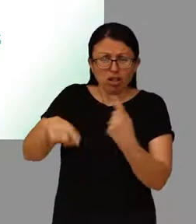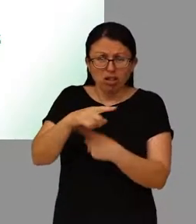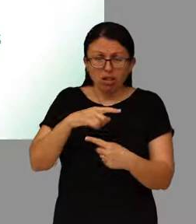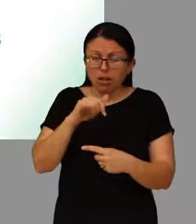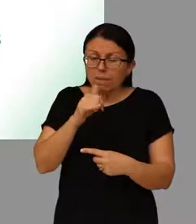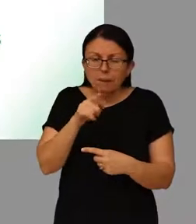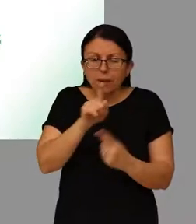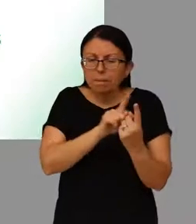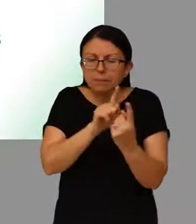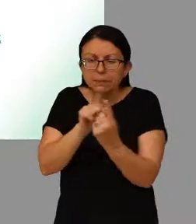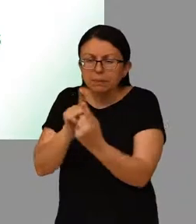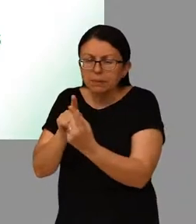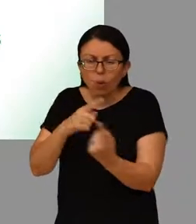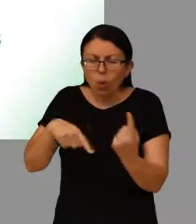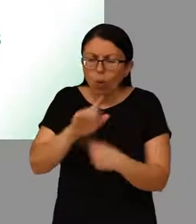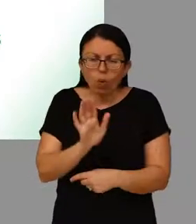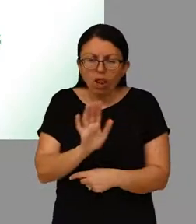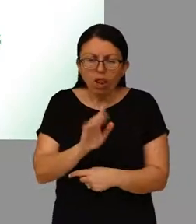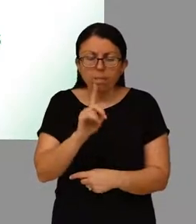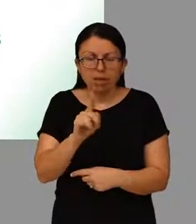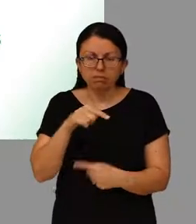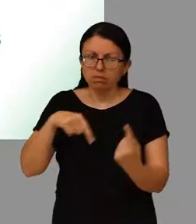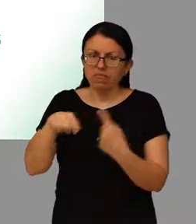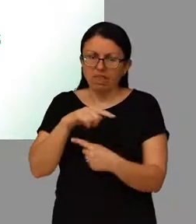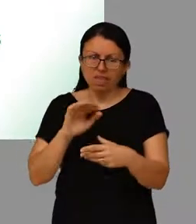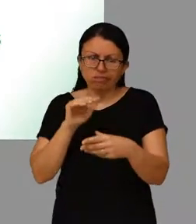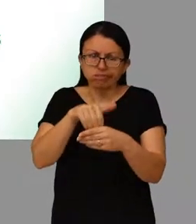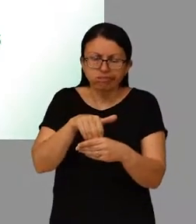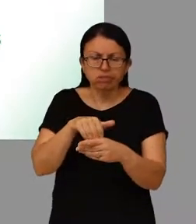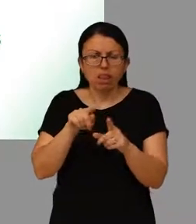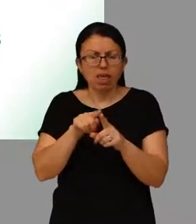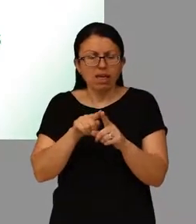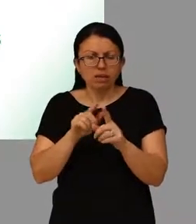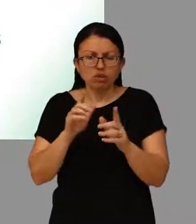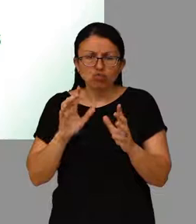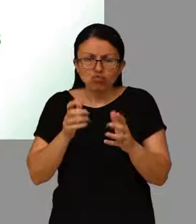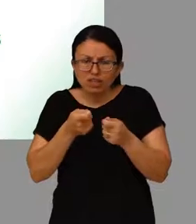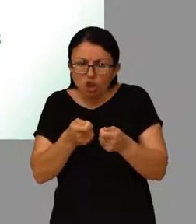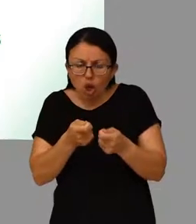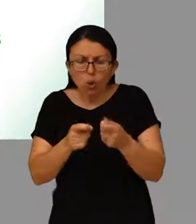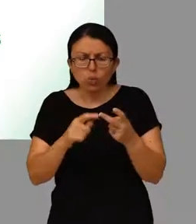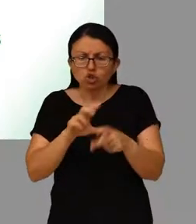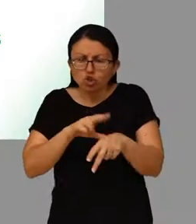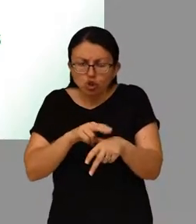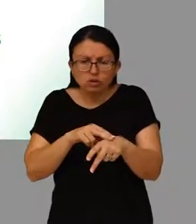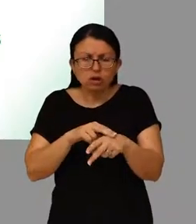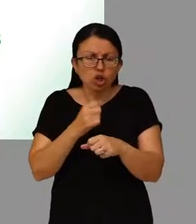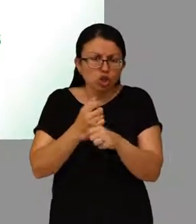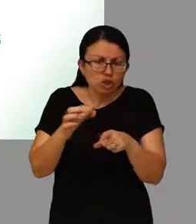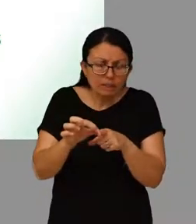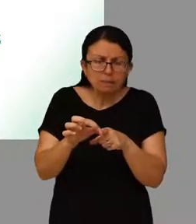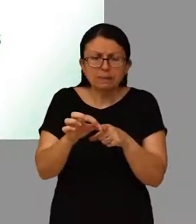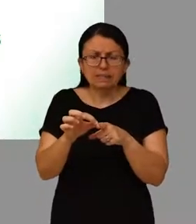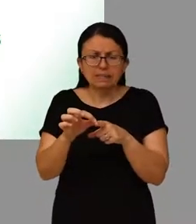You may not get to meet them but their input is invaluable. These include radiographers, doctors,